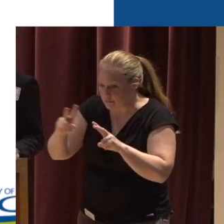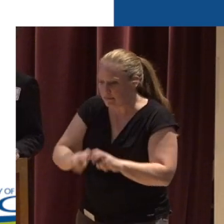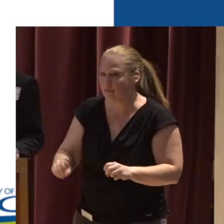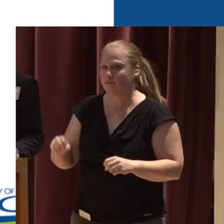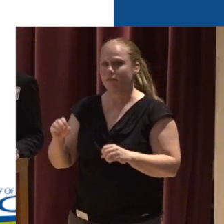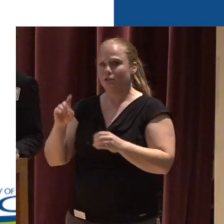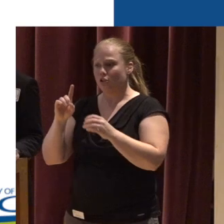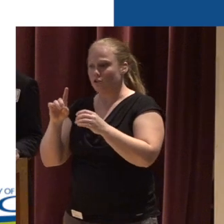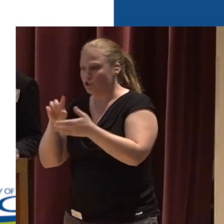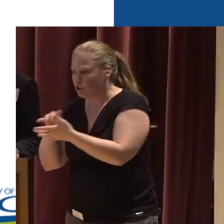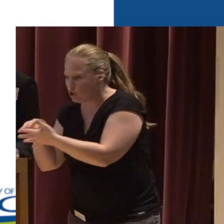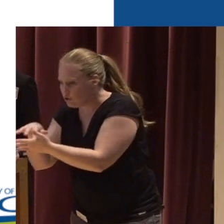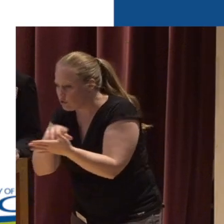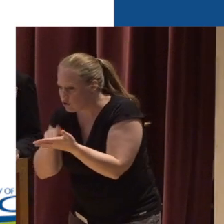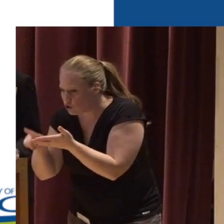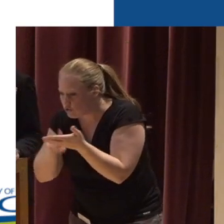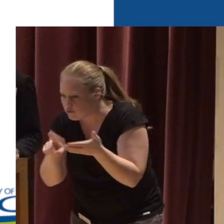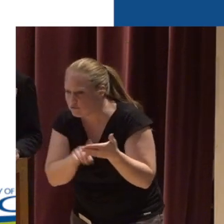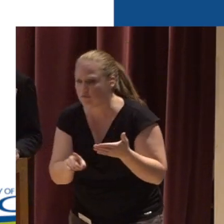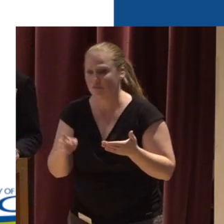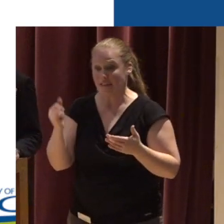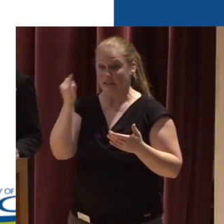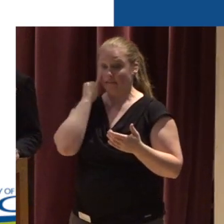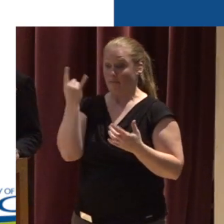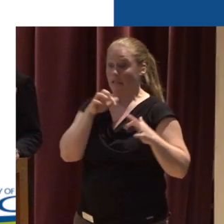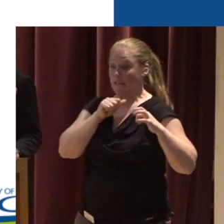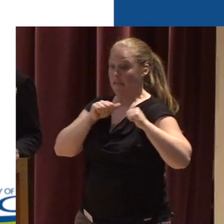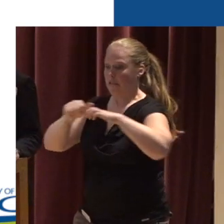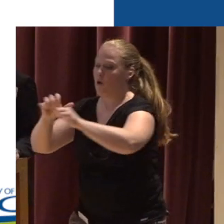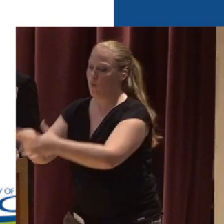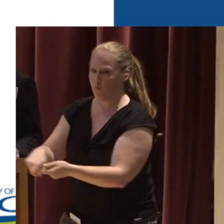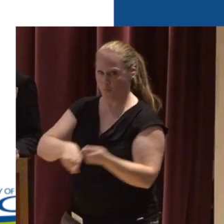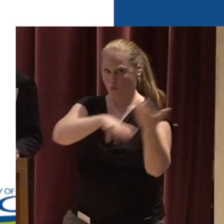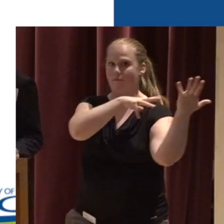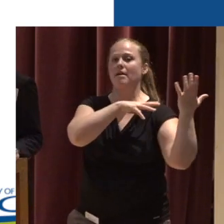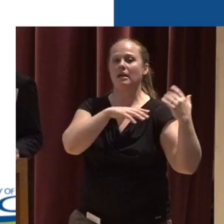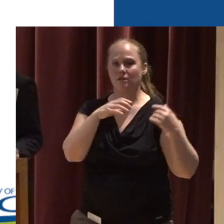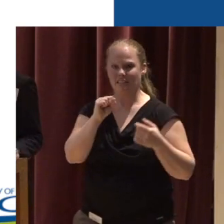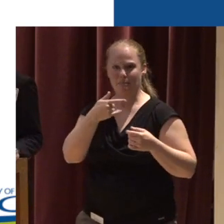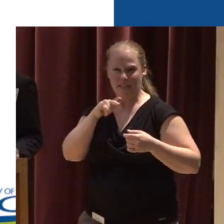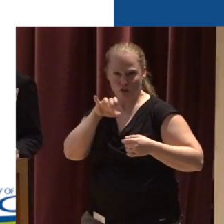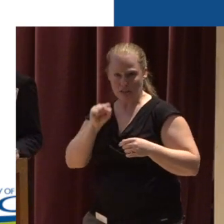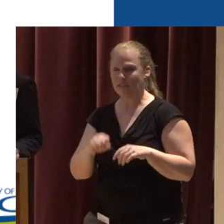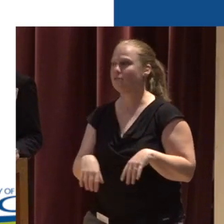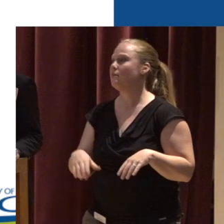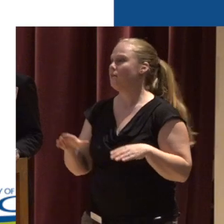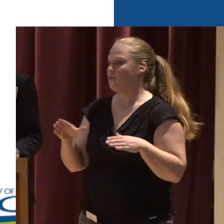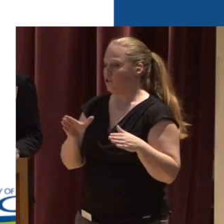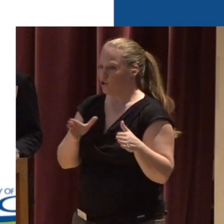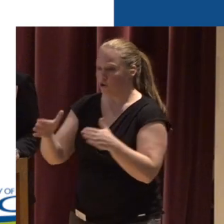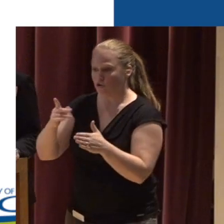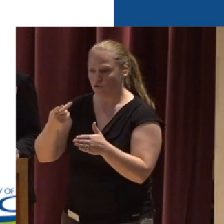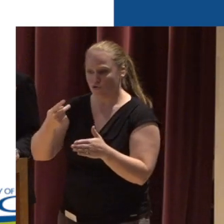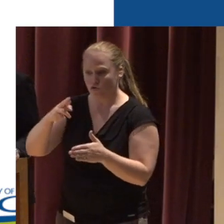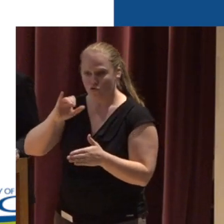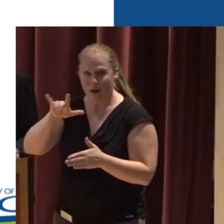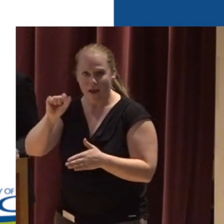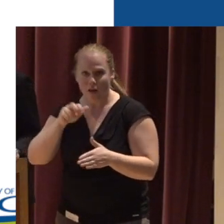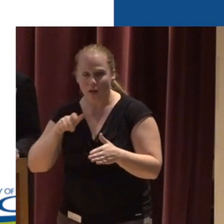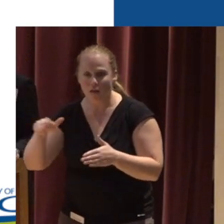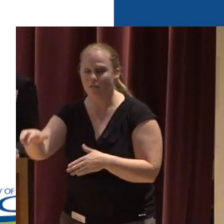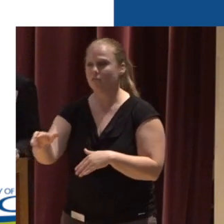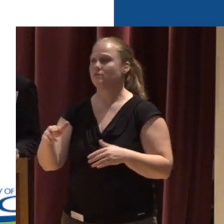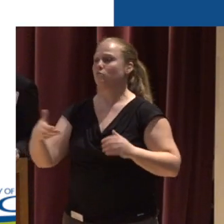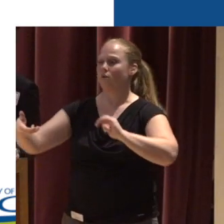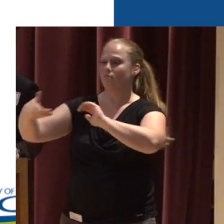are monitoring invasive species And doing removals We are maintaining trail systems We're building partnerships With other sections and